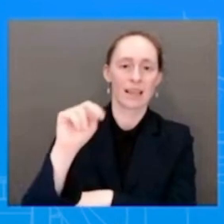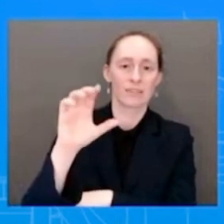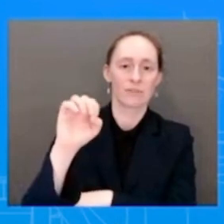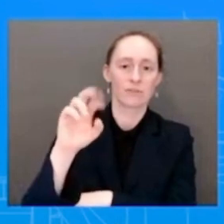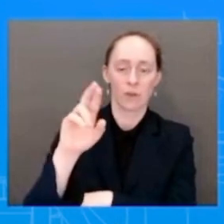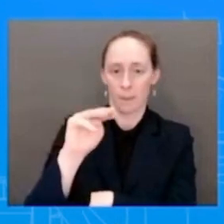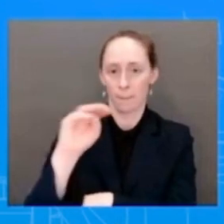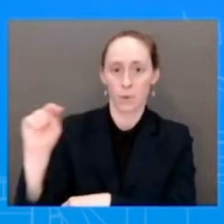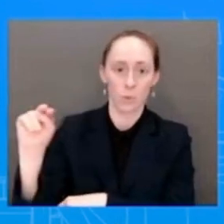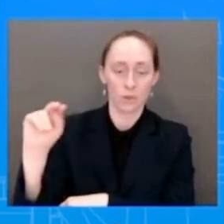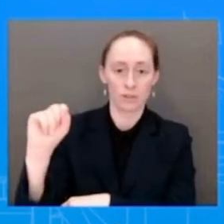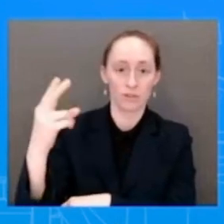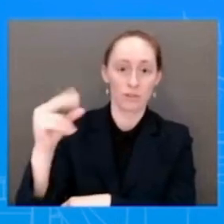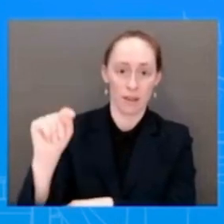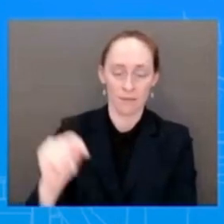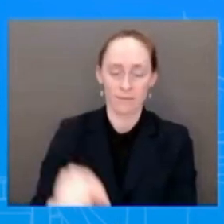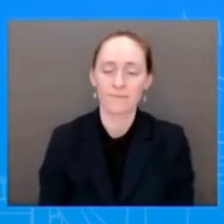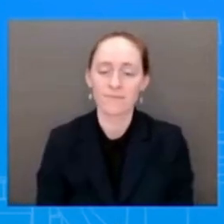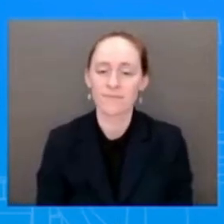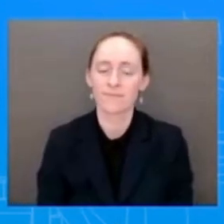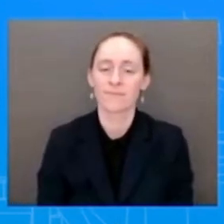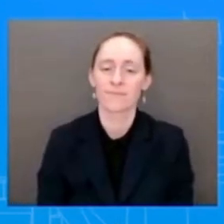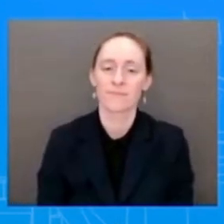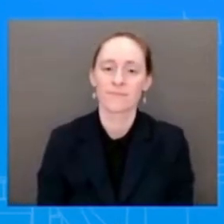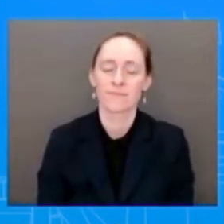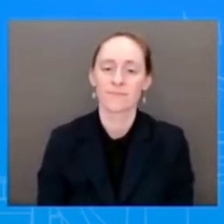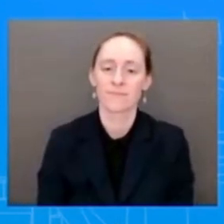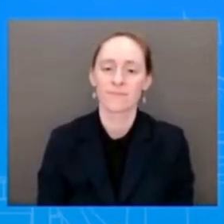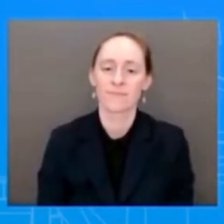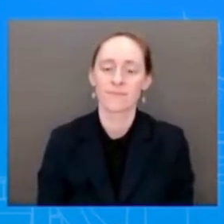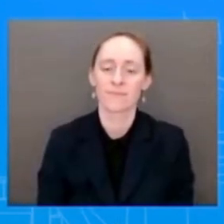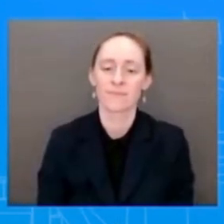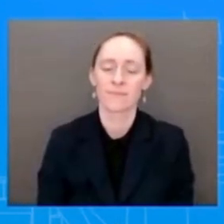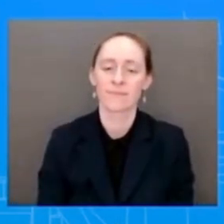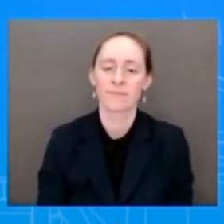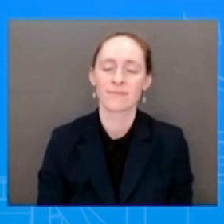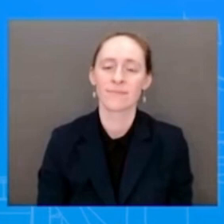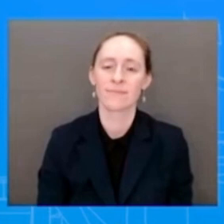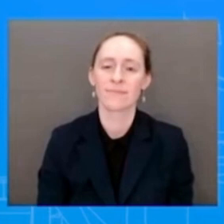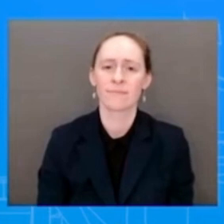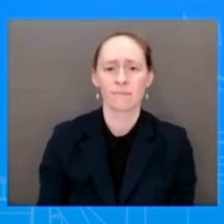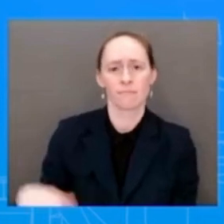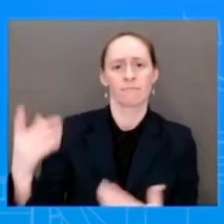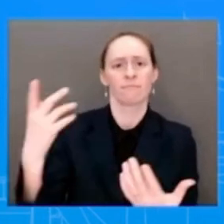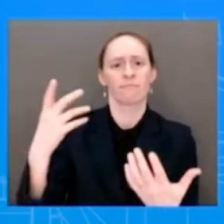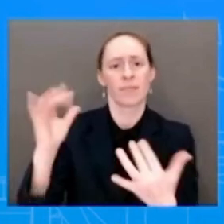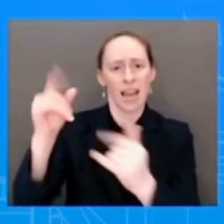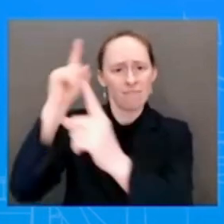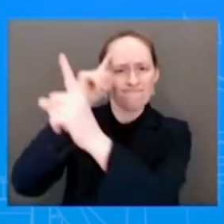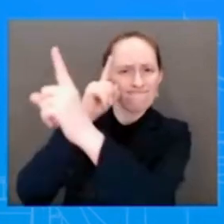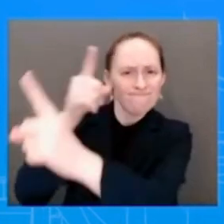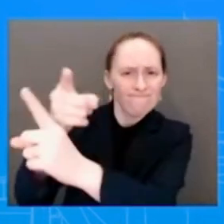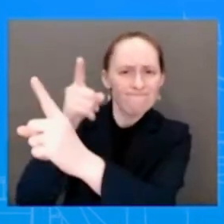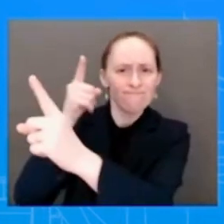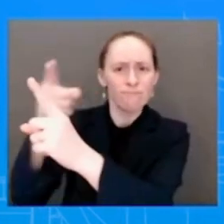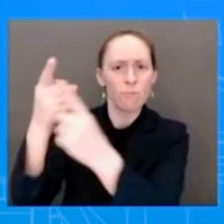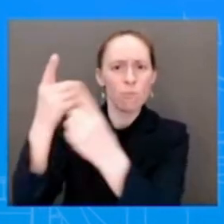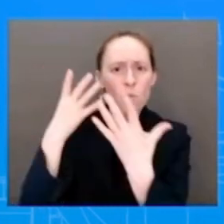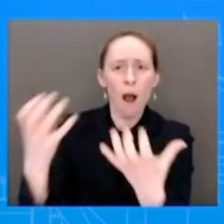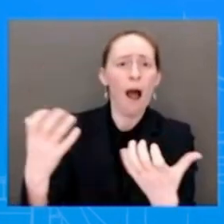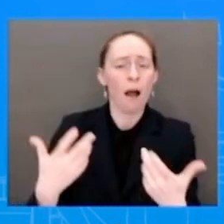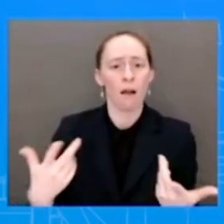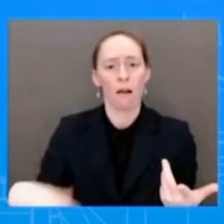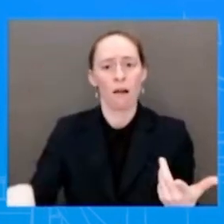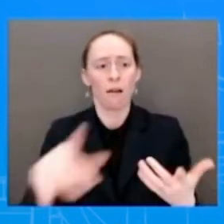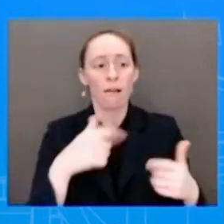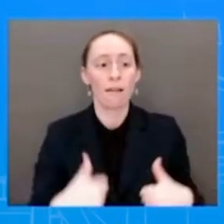25 years and improving the experience of Americans living with and surviving cancer. In the past year, the Cancer